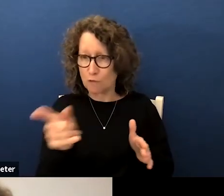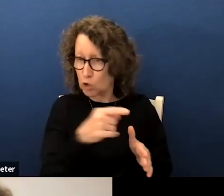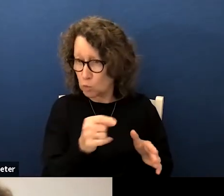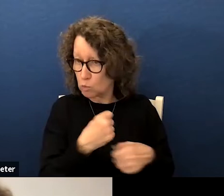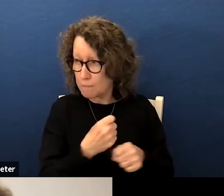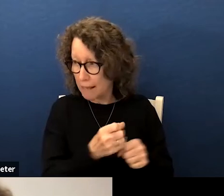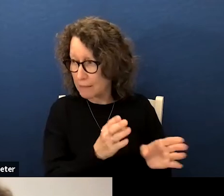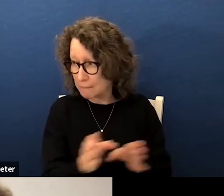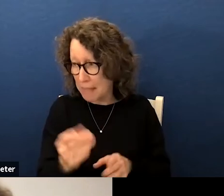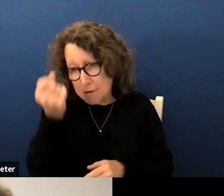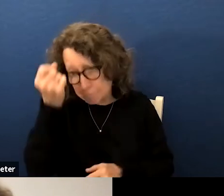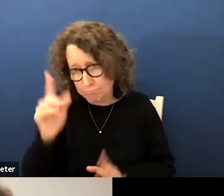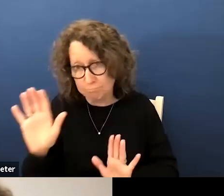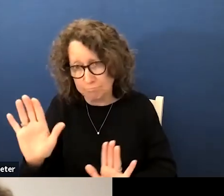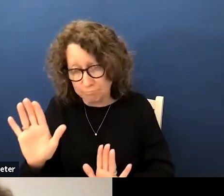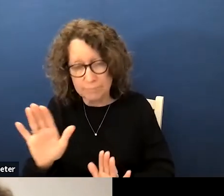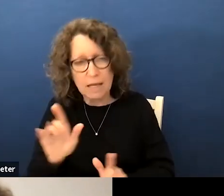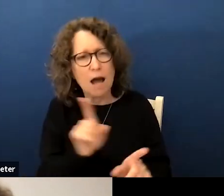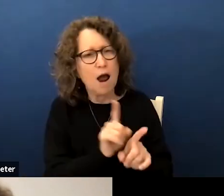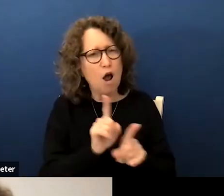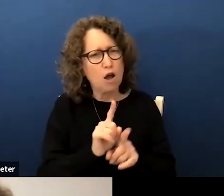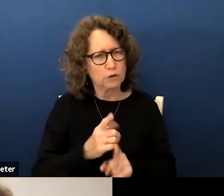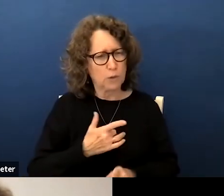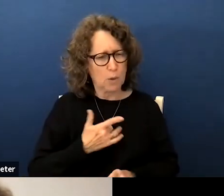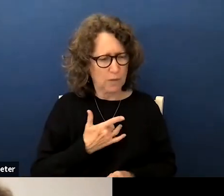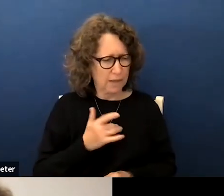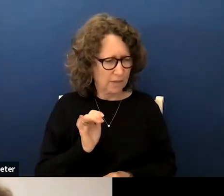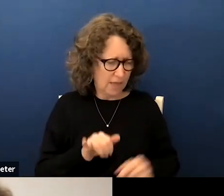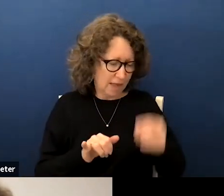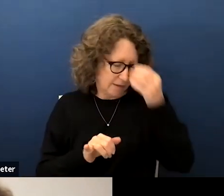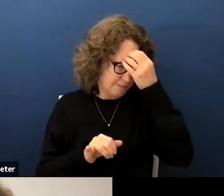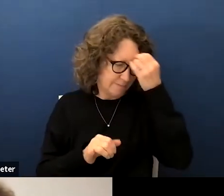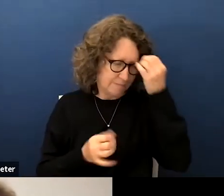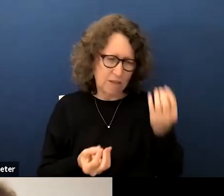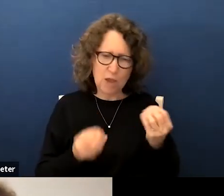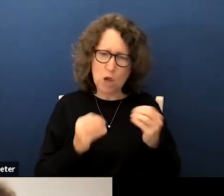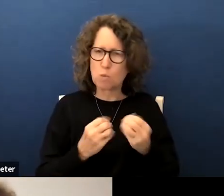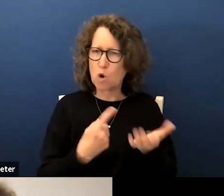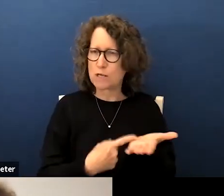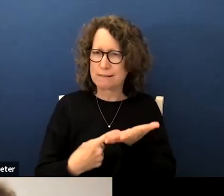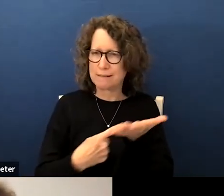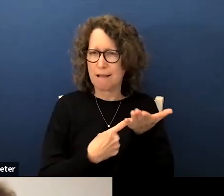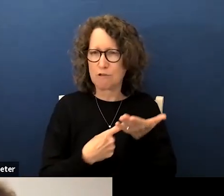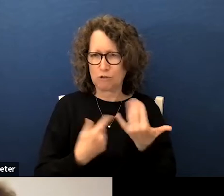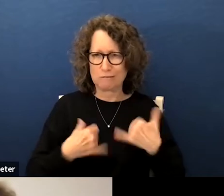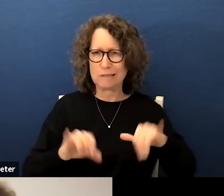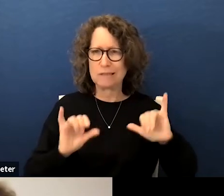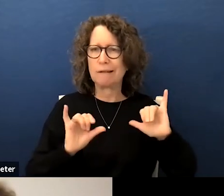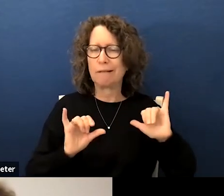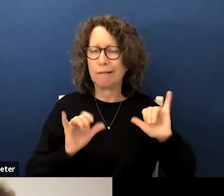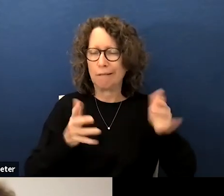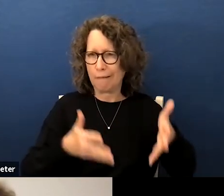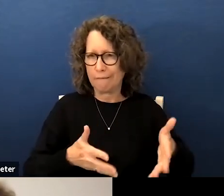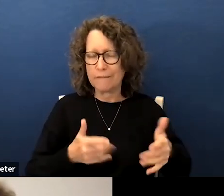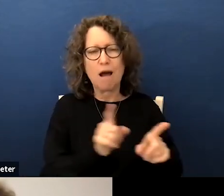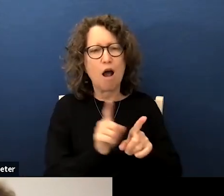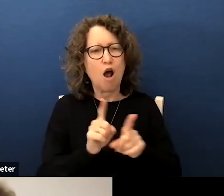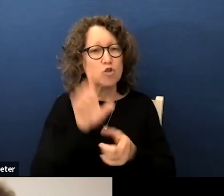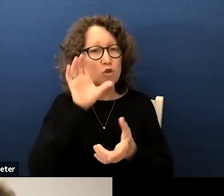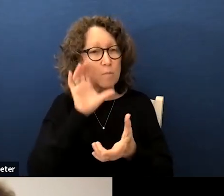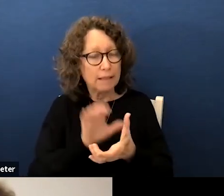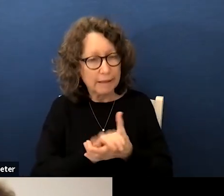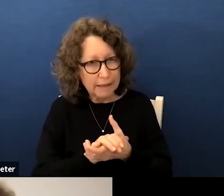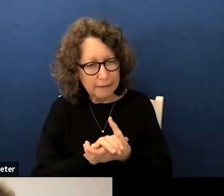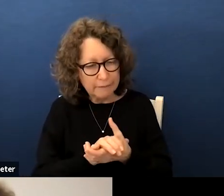i get that i also think that there's more discussion to be had i also believe